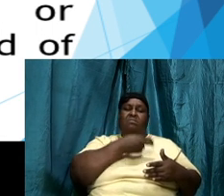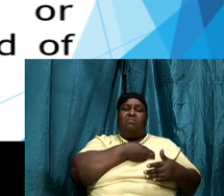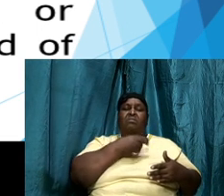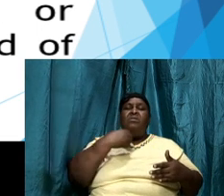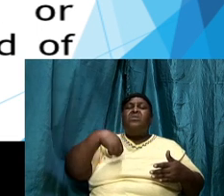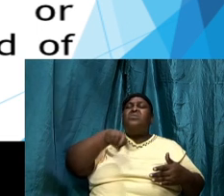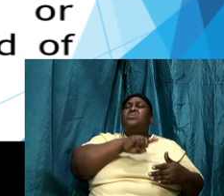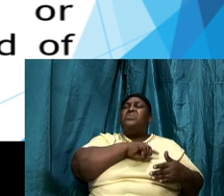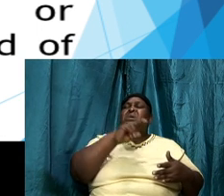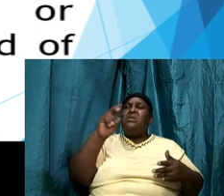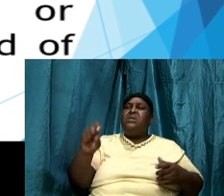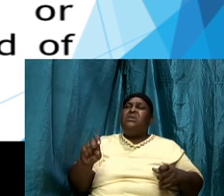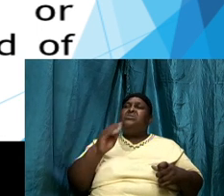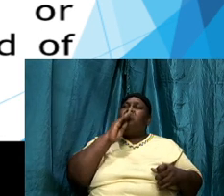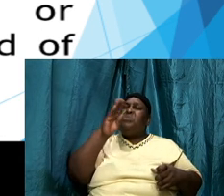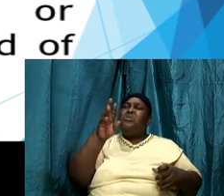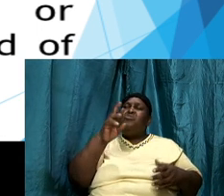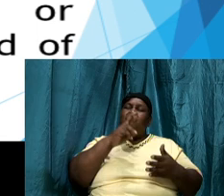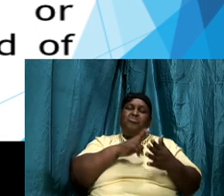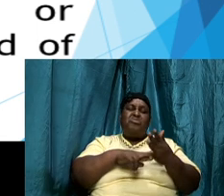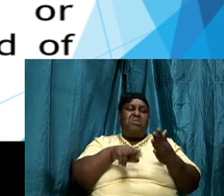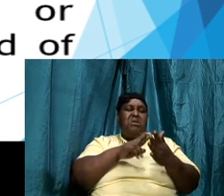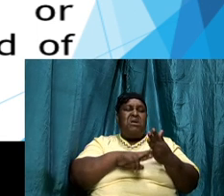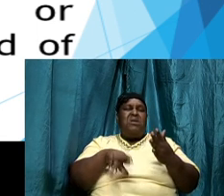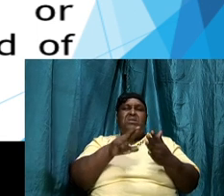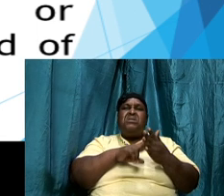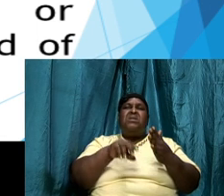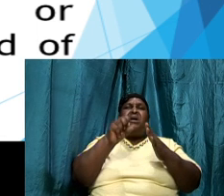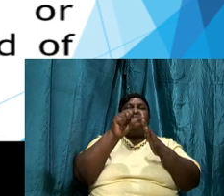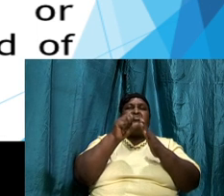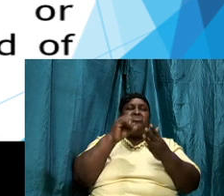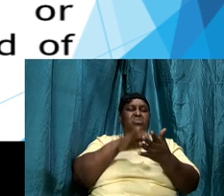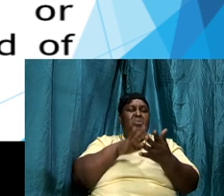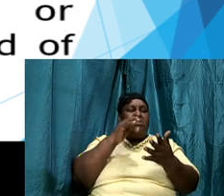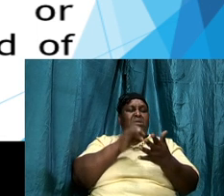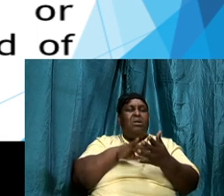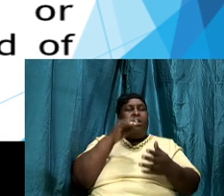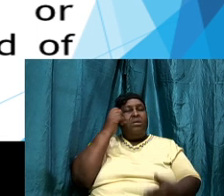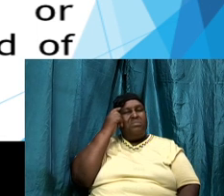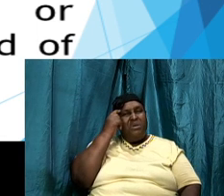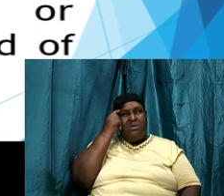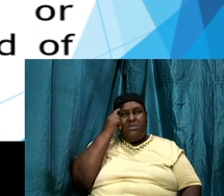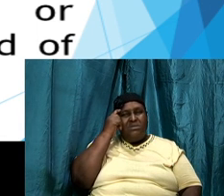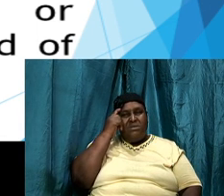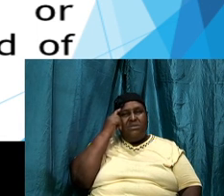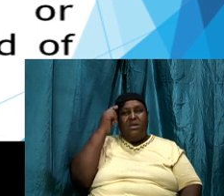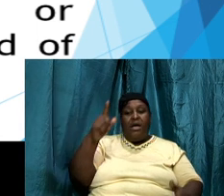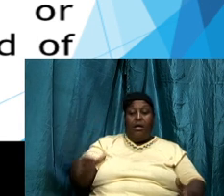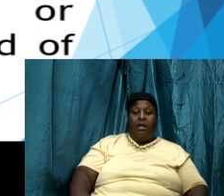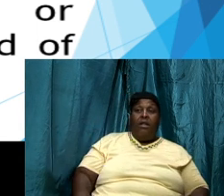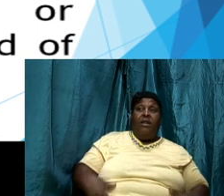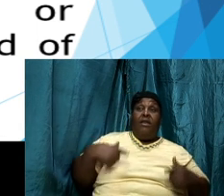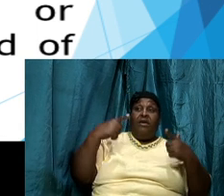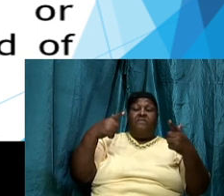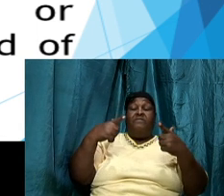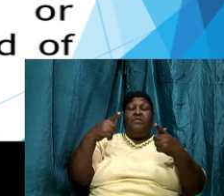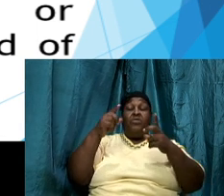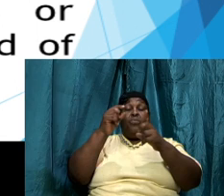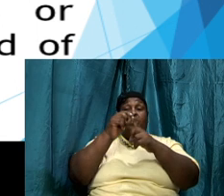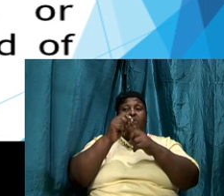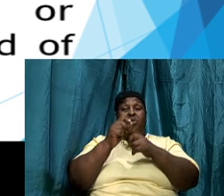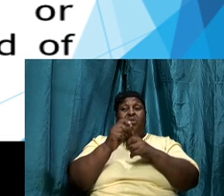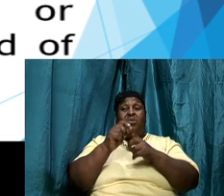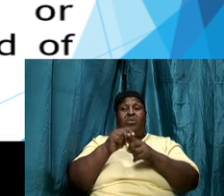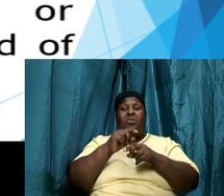reading and to be studying and to be meditating on and to be applying the word because when